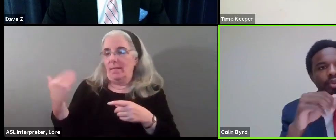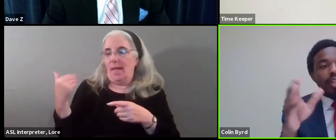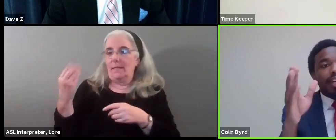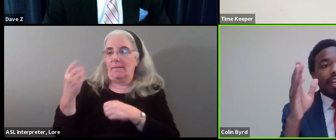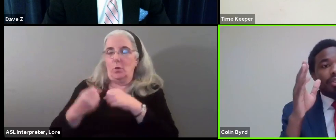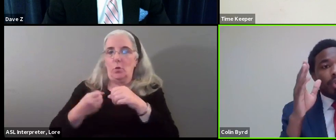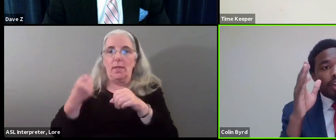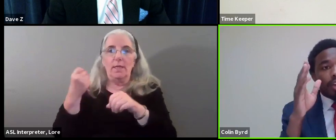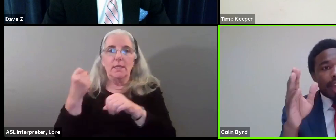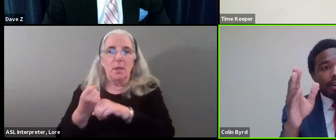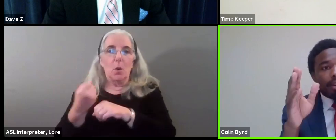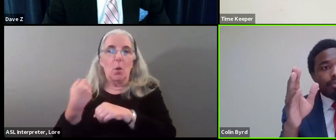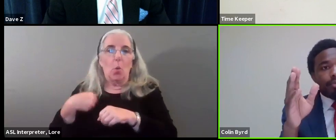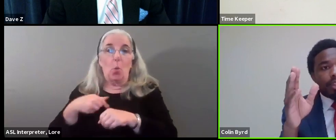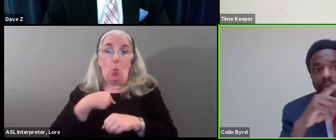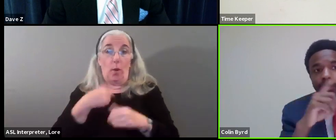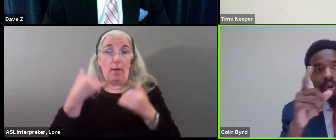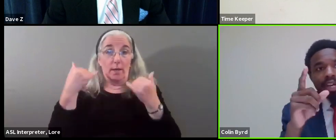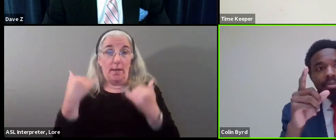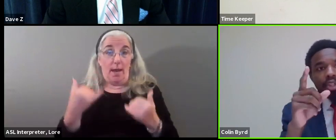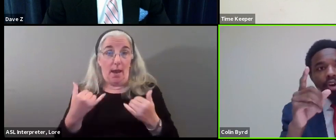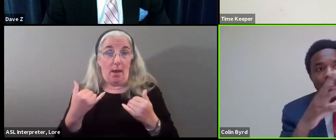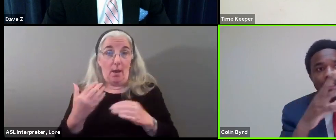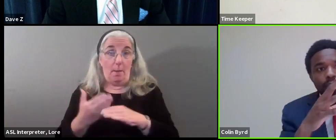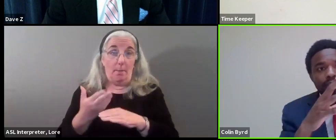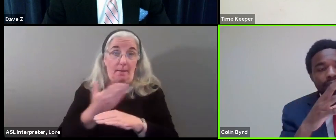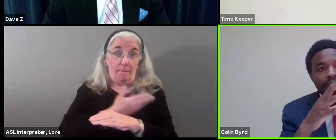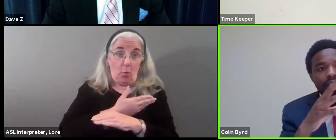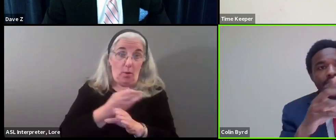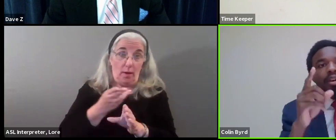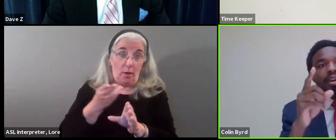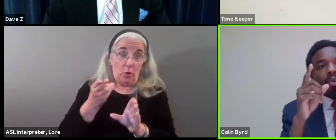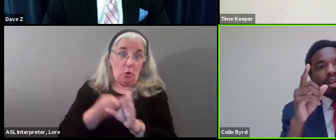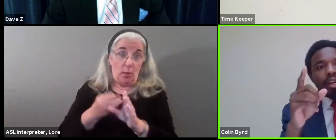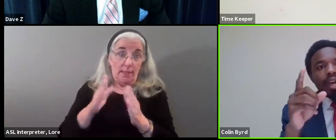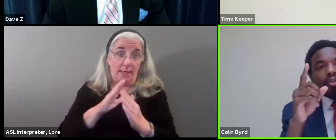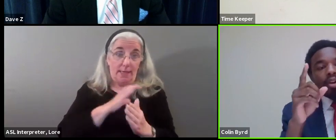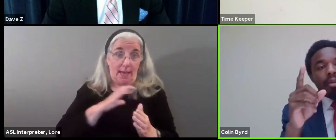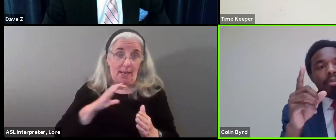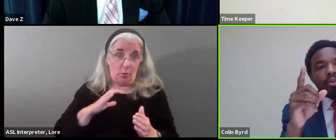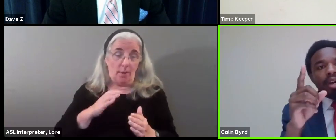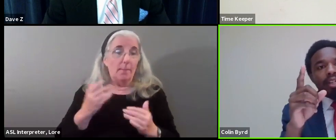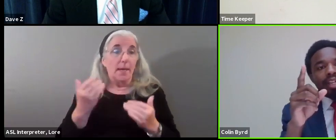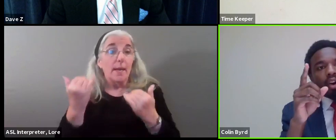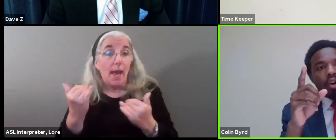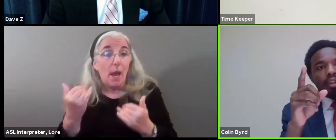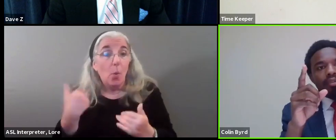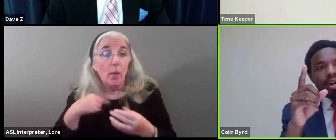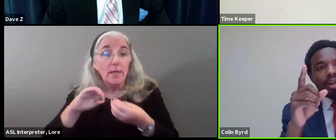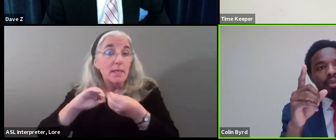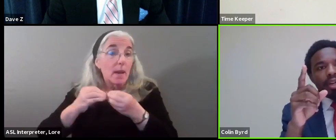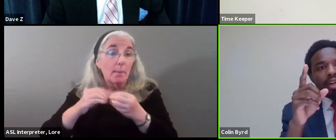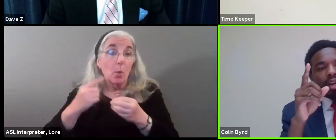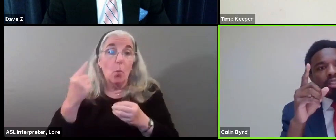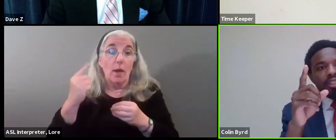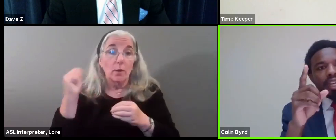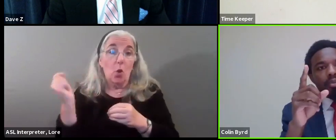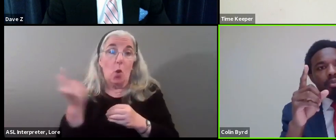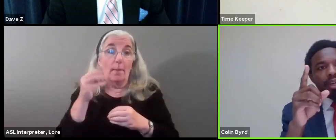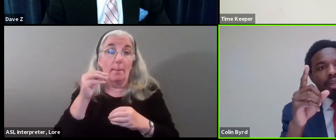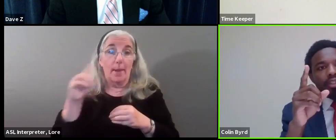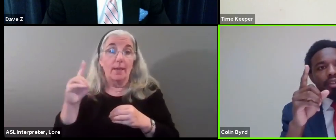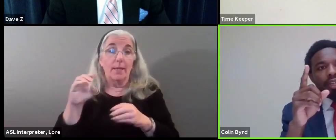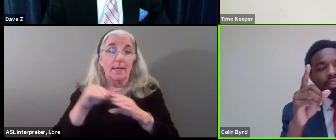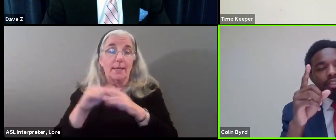alluded to it, is we are now, you know, before I came to the office, this wasn't the case, but we are now number one in all of Maryland when it comes to